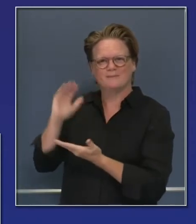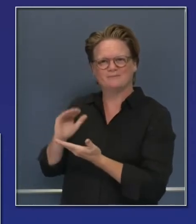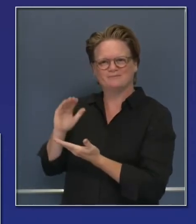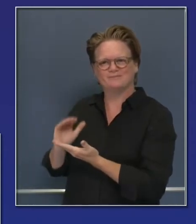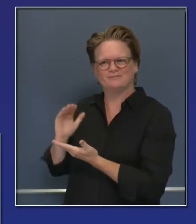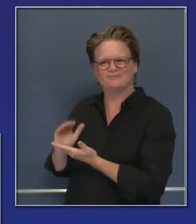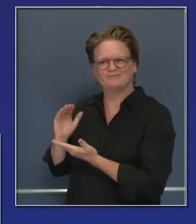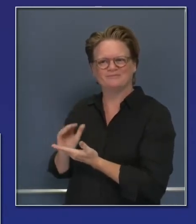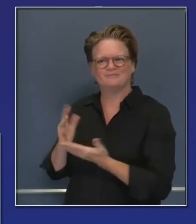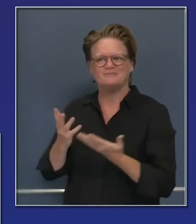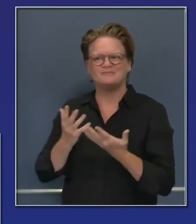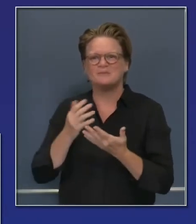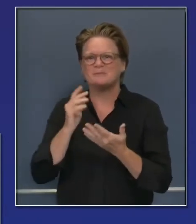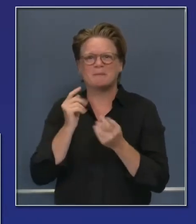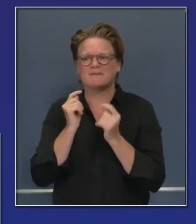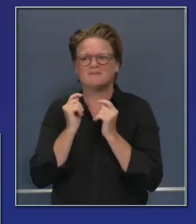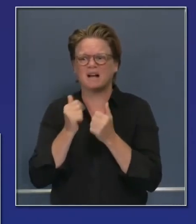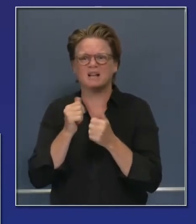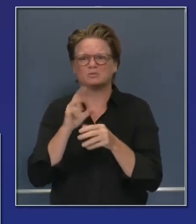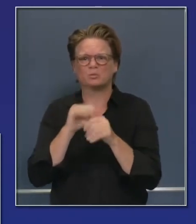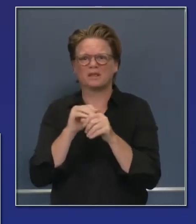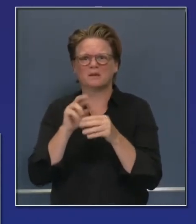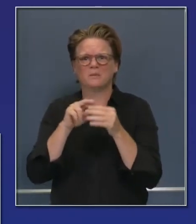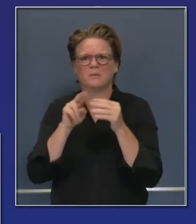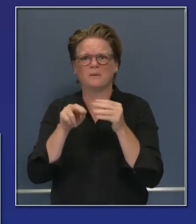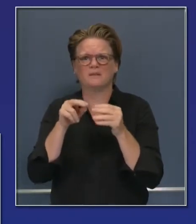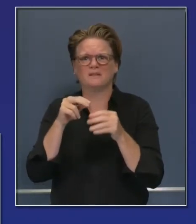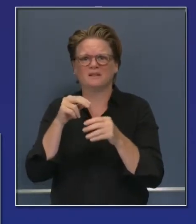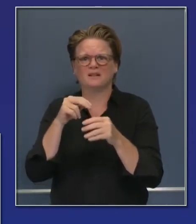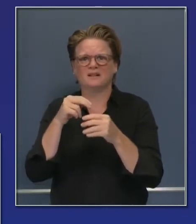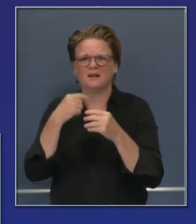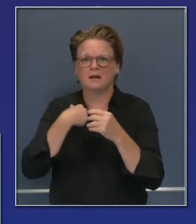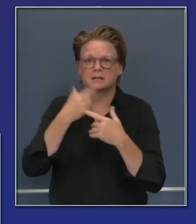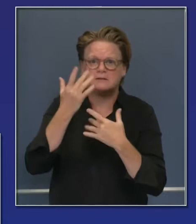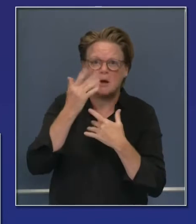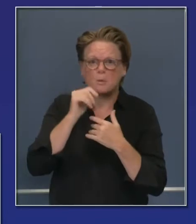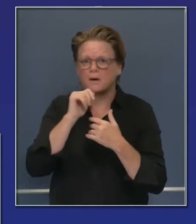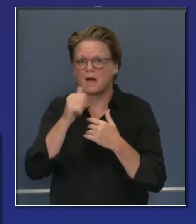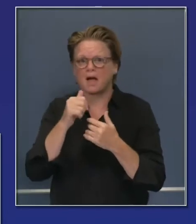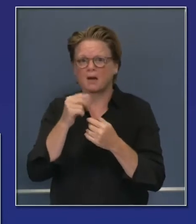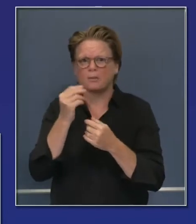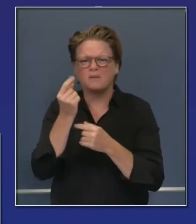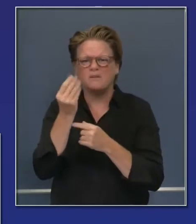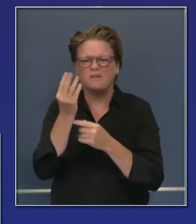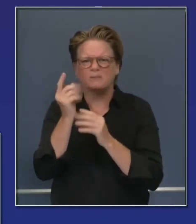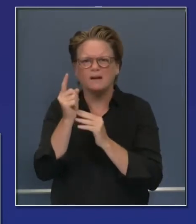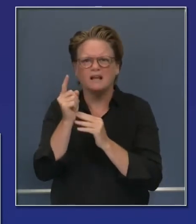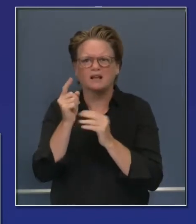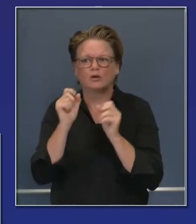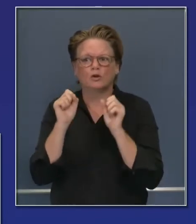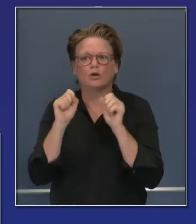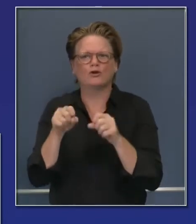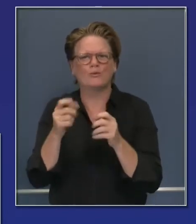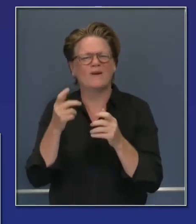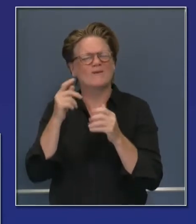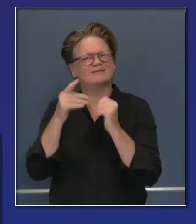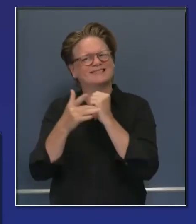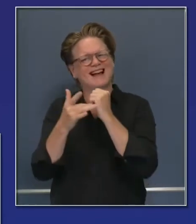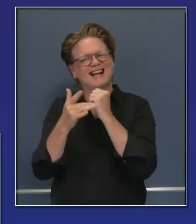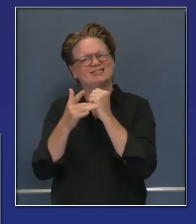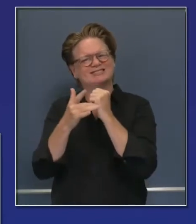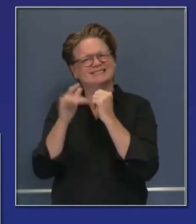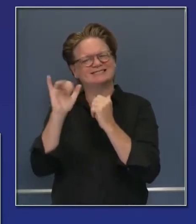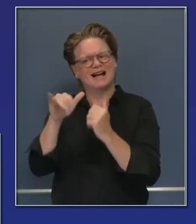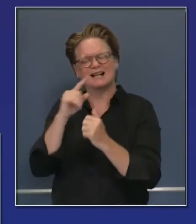recognize that's the direction we're all heading as a nation. Well, we have change in technology provisions that protect the